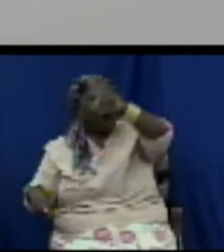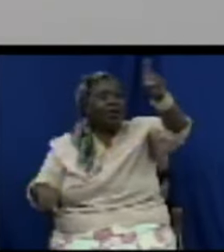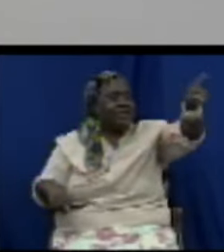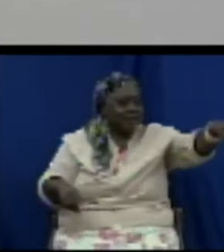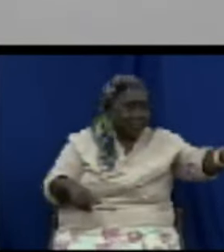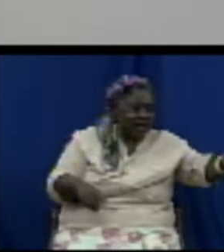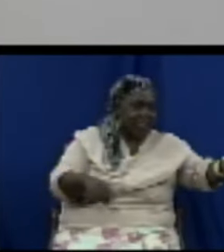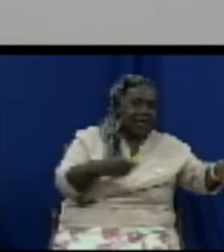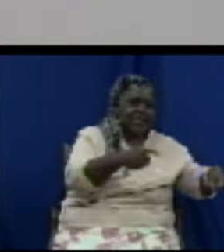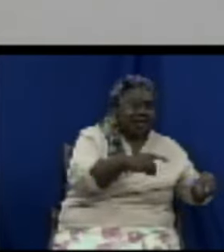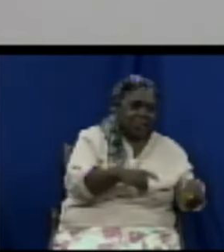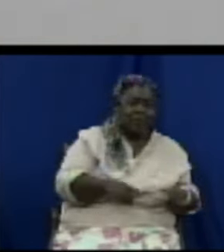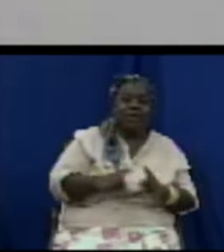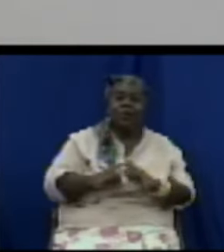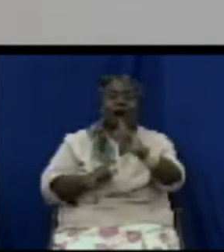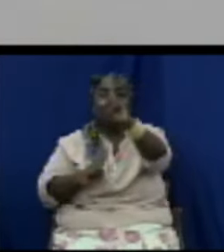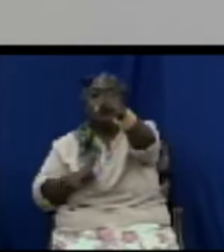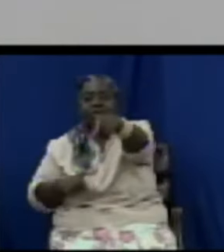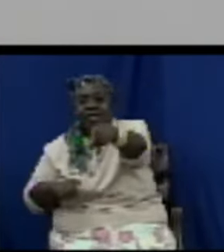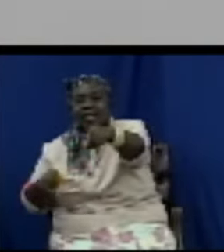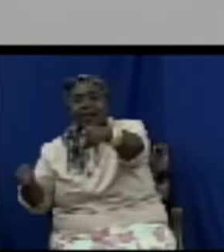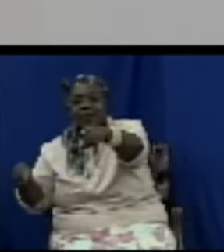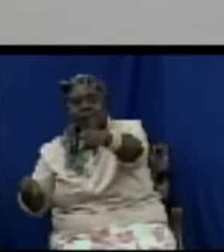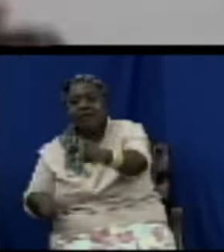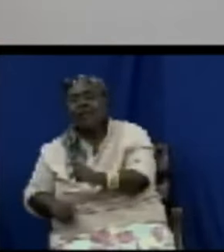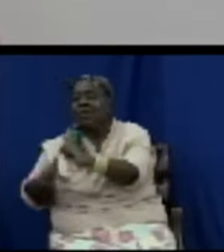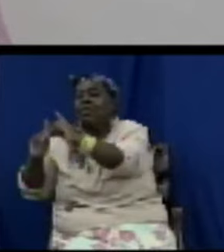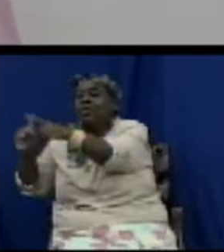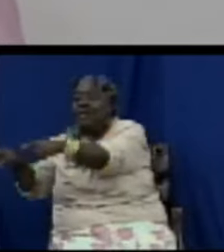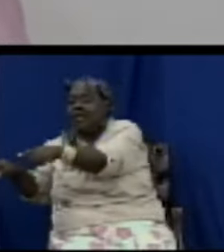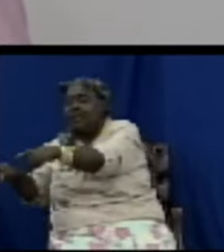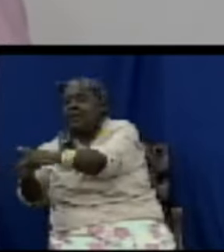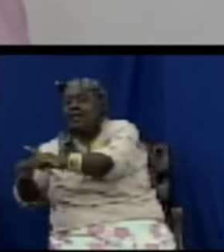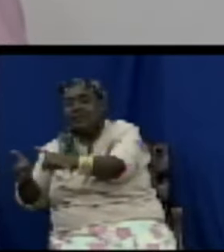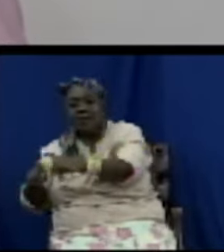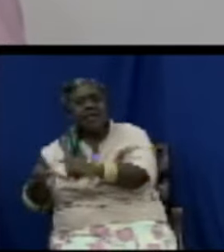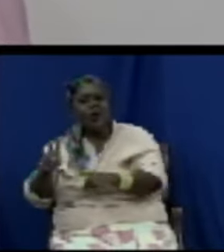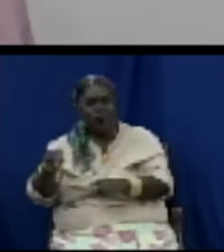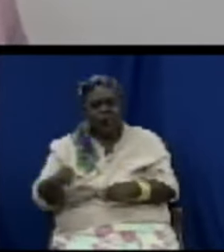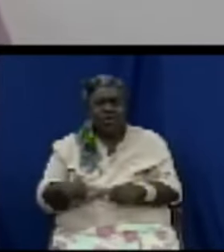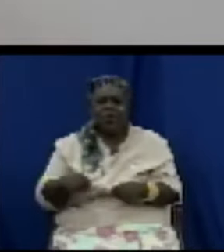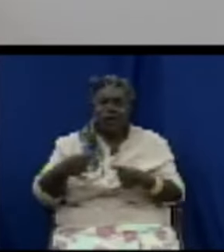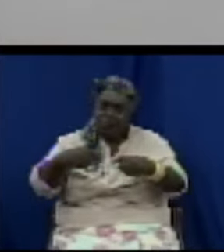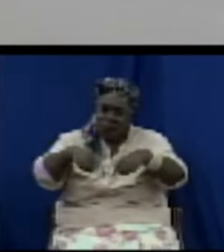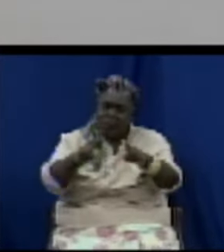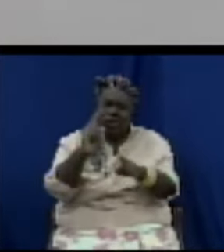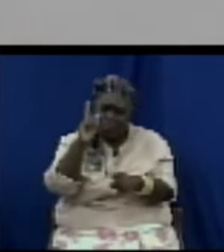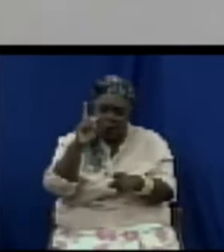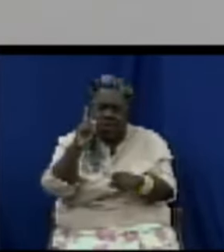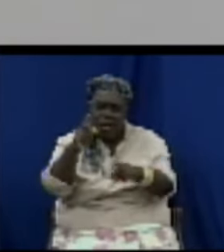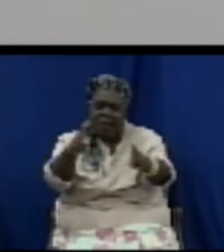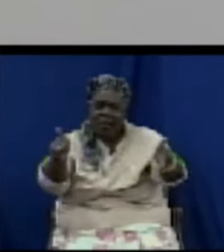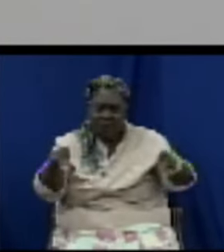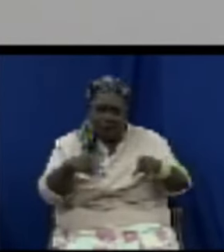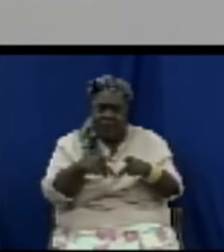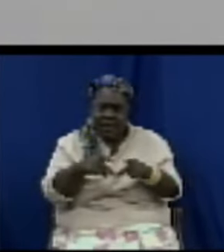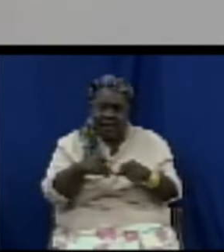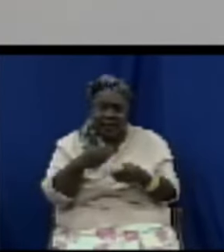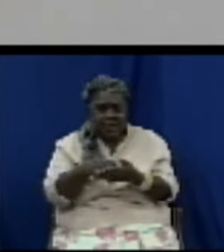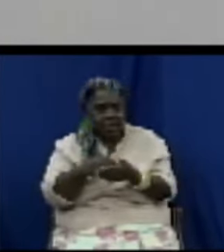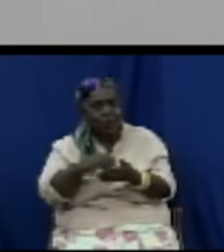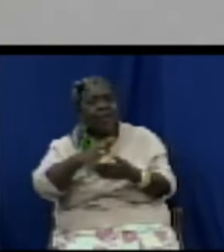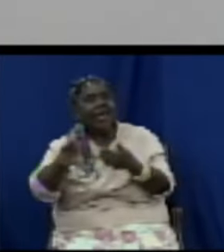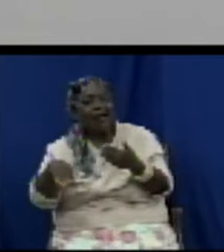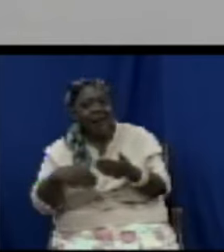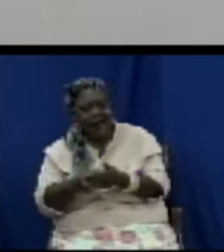but I'm going call out to them Coomers to buy diaper Best Buy to buy sugar and just because